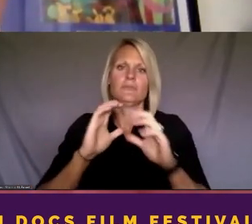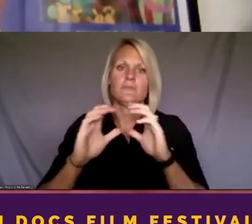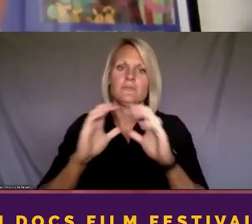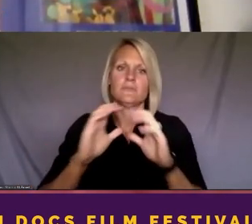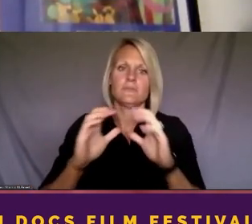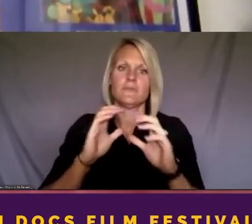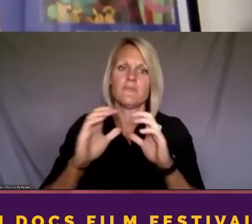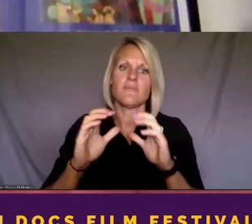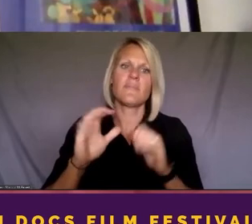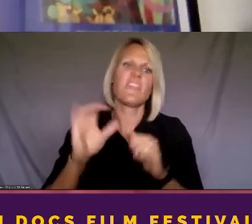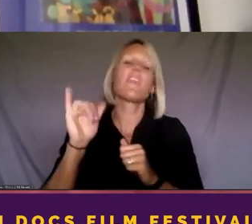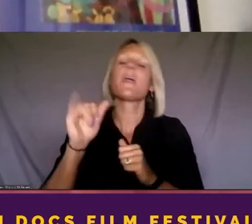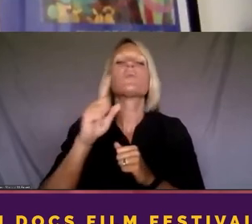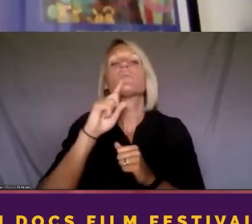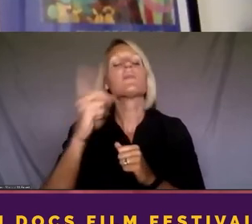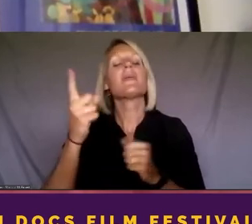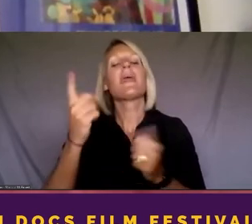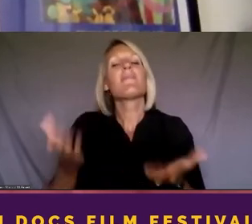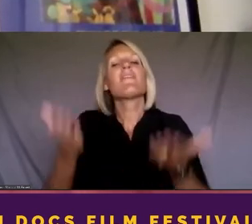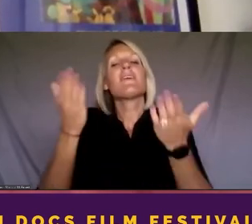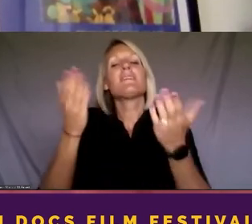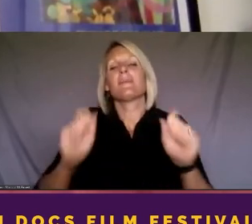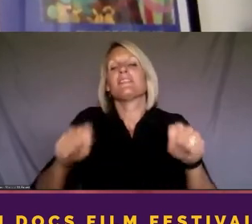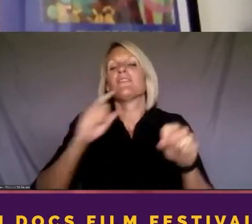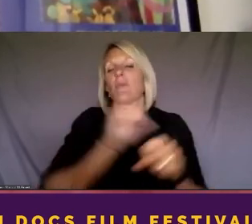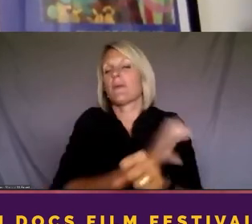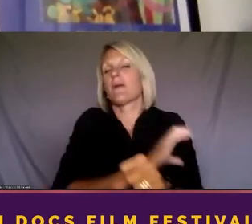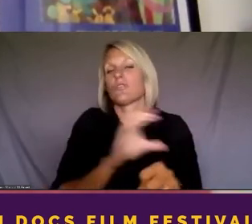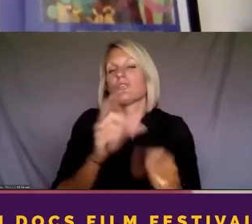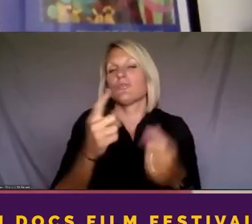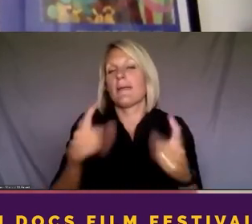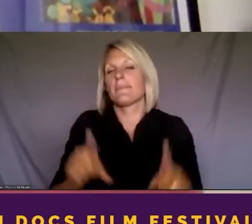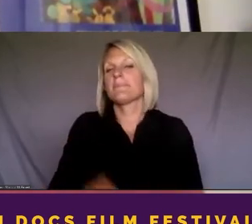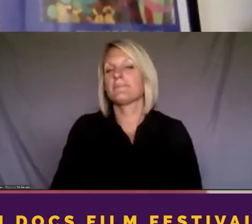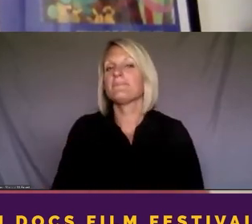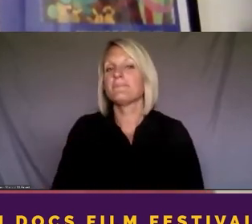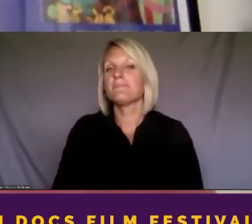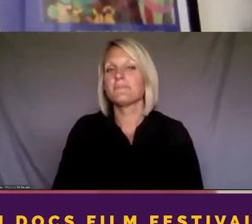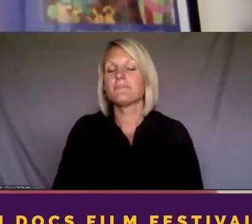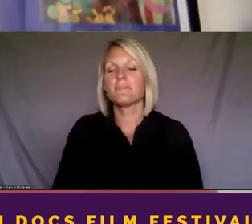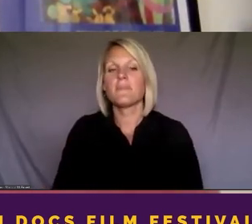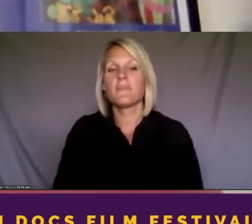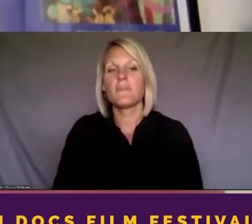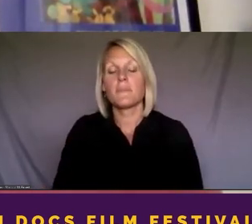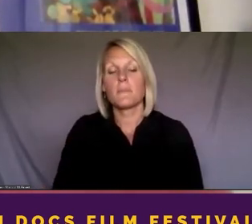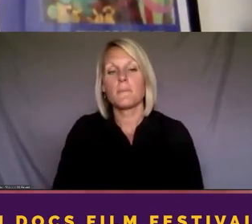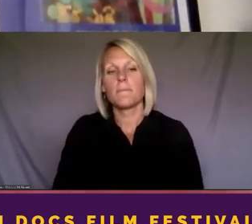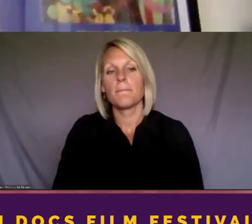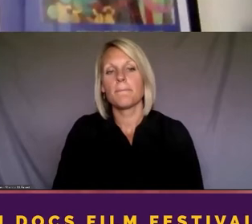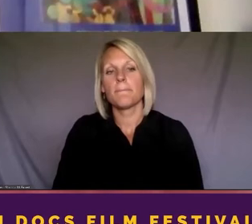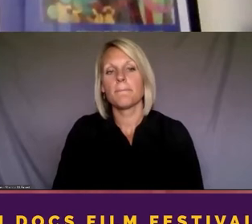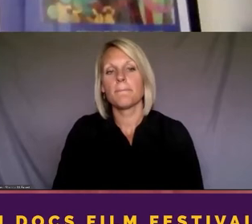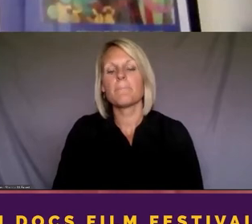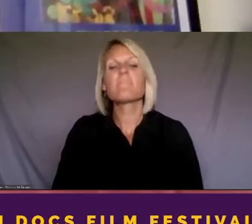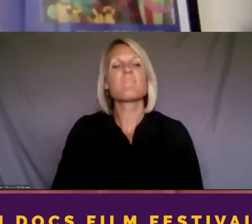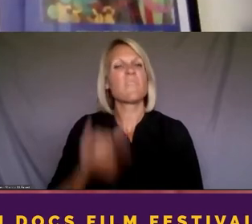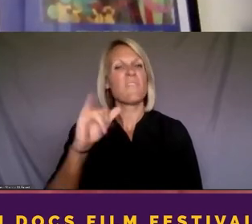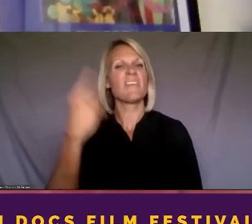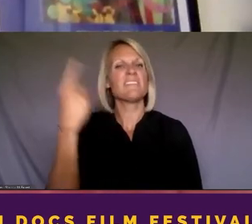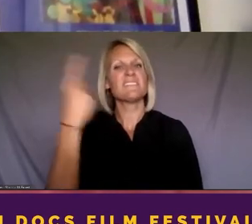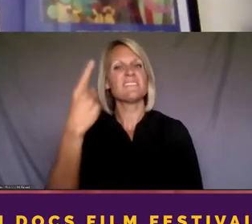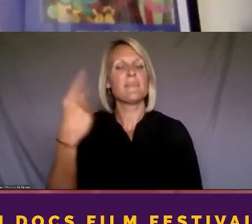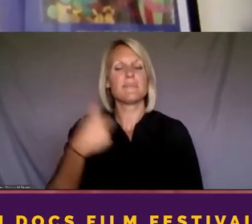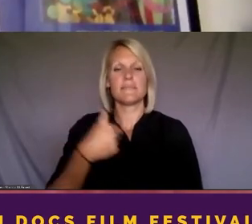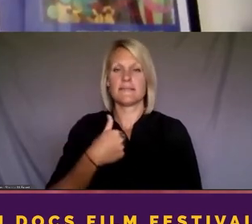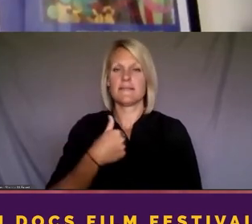really amplifies the potential for power. So that's really been something that I'm taking as a model into the future